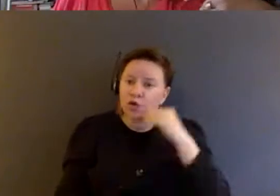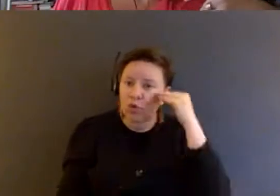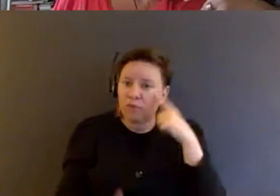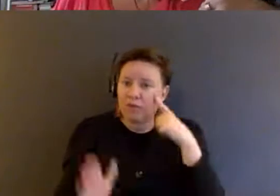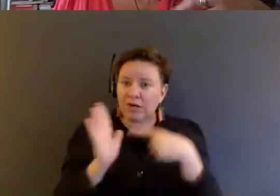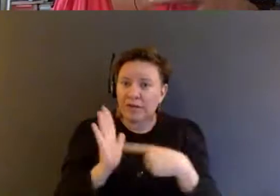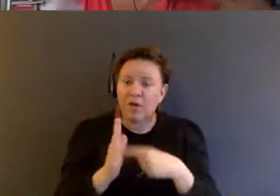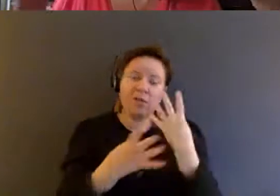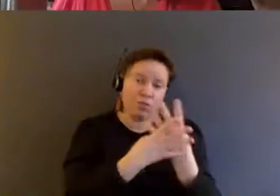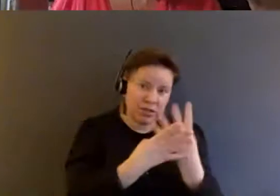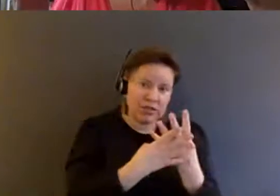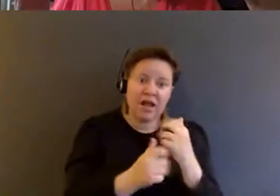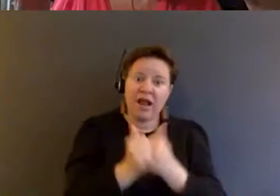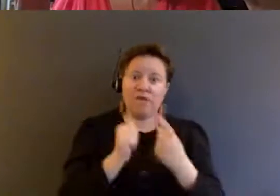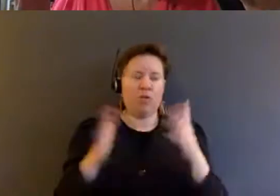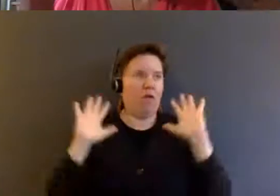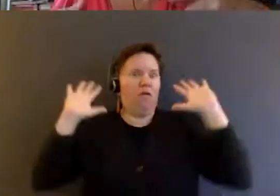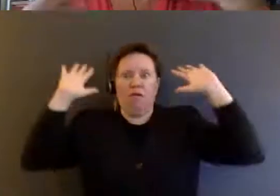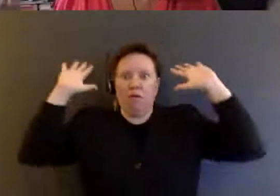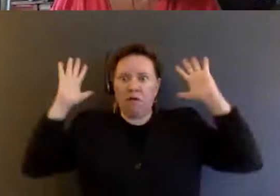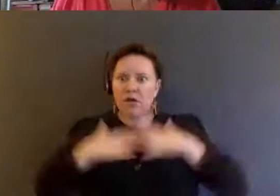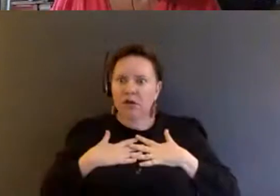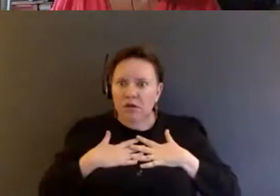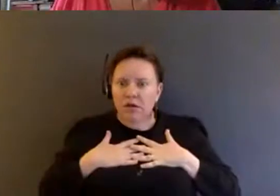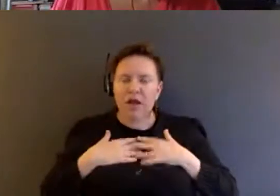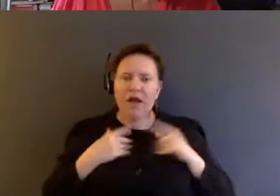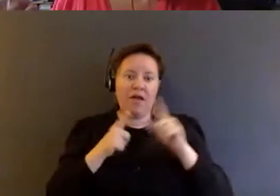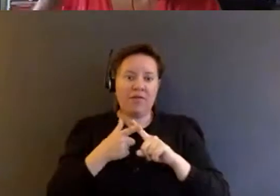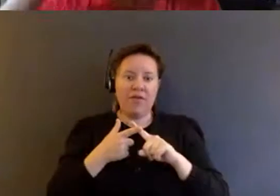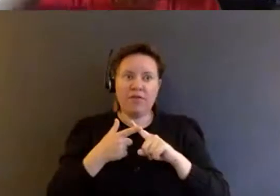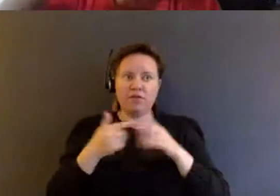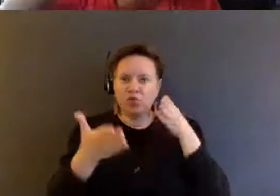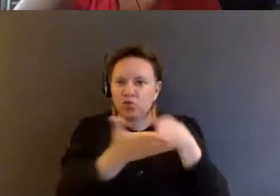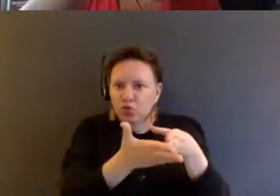in prisons, and everybody's horrified. And then there's a lawsuit.